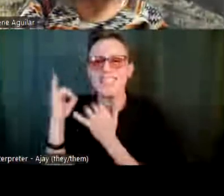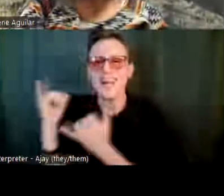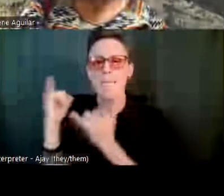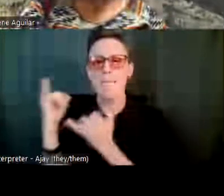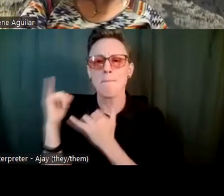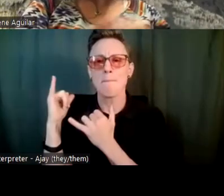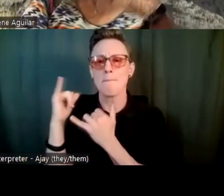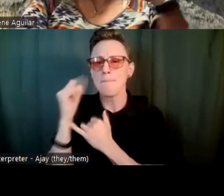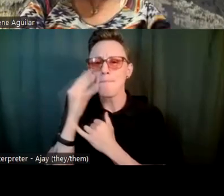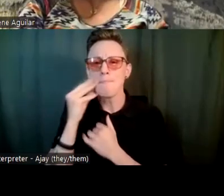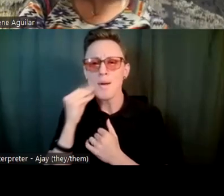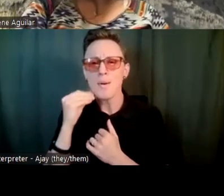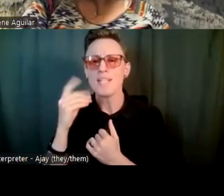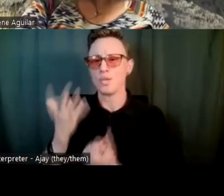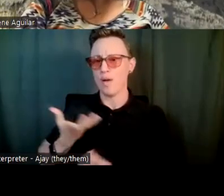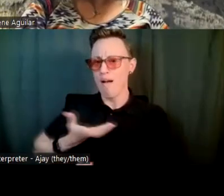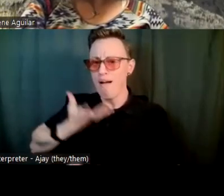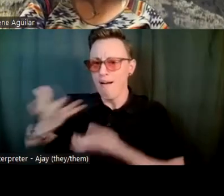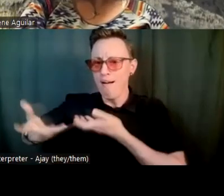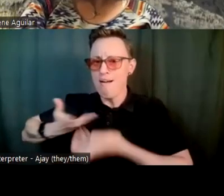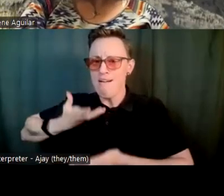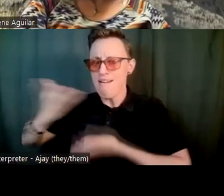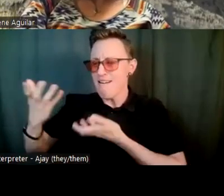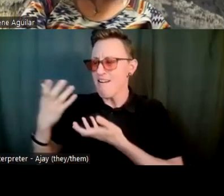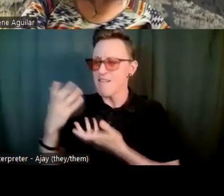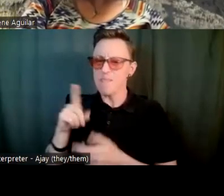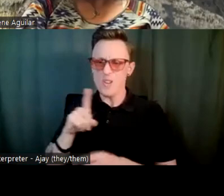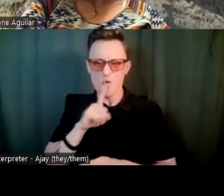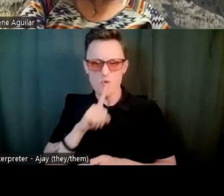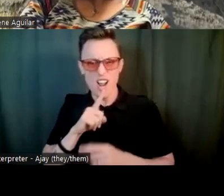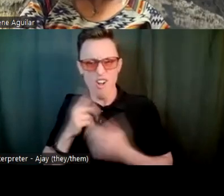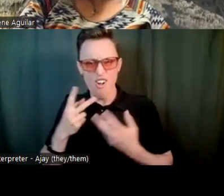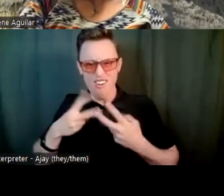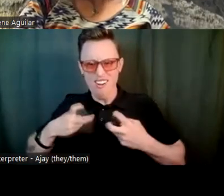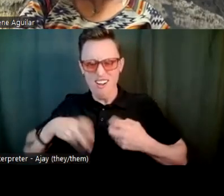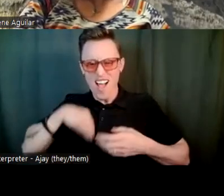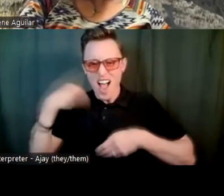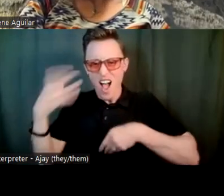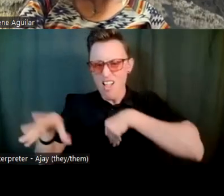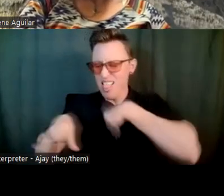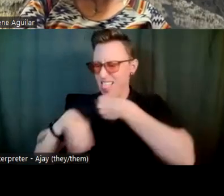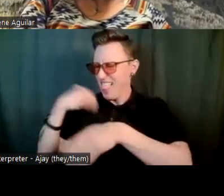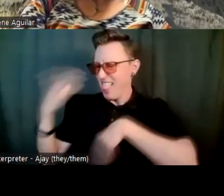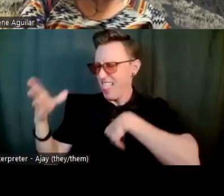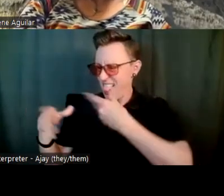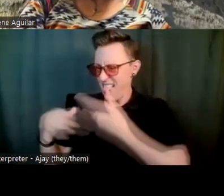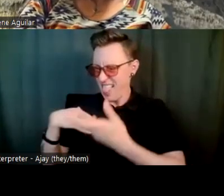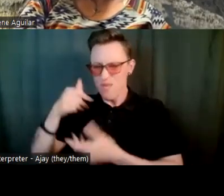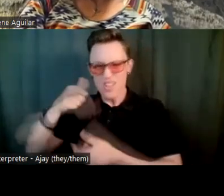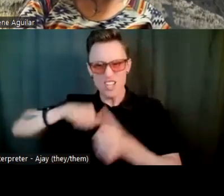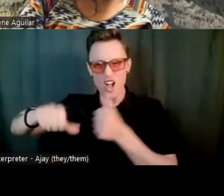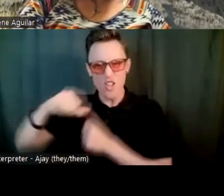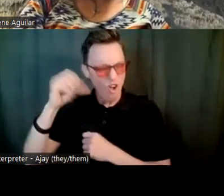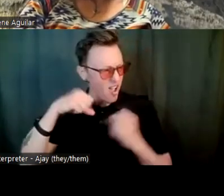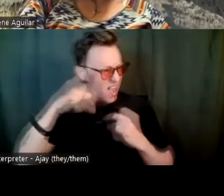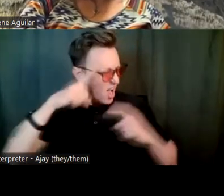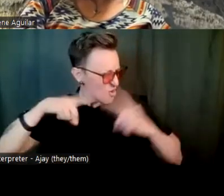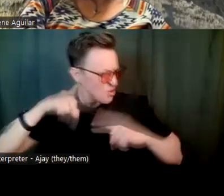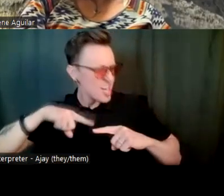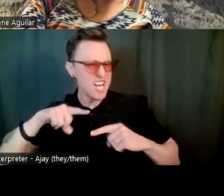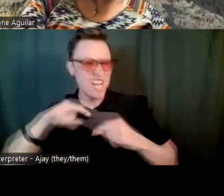vent to and let like the real thing get out. Uh, and then, um, we, um,